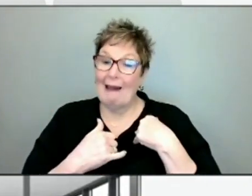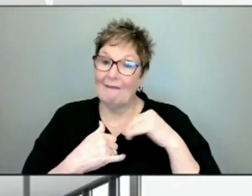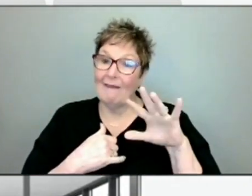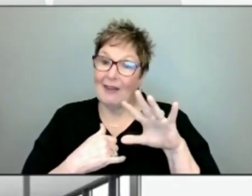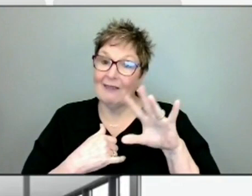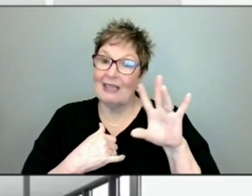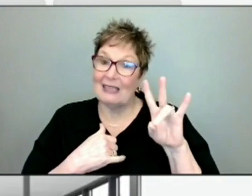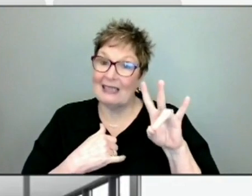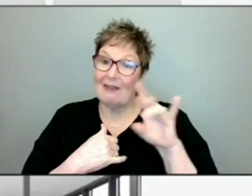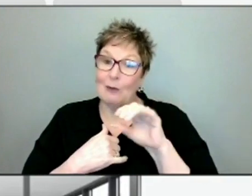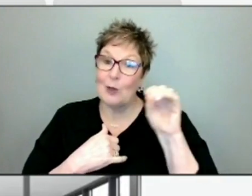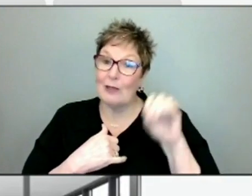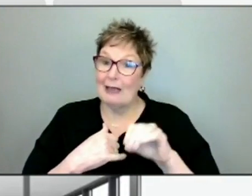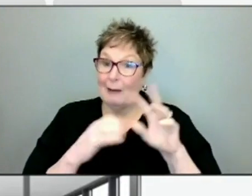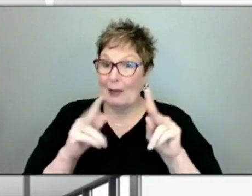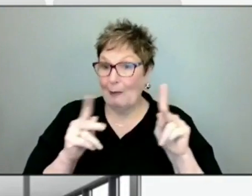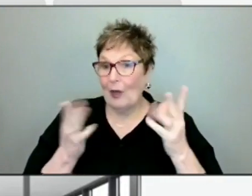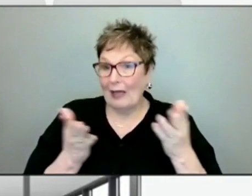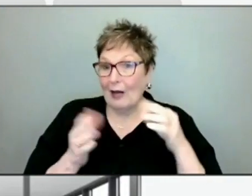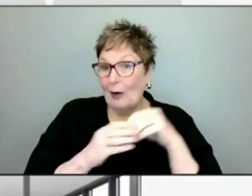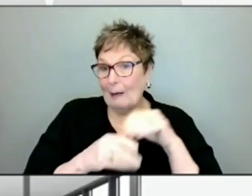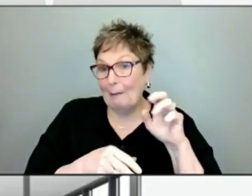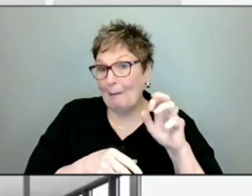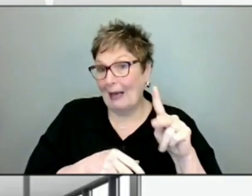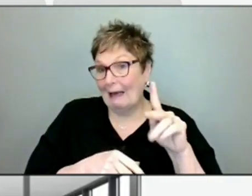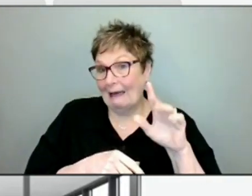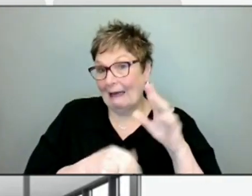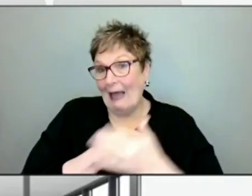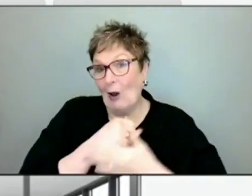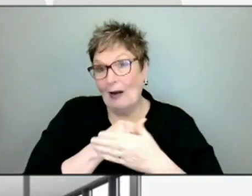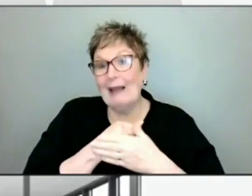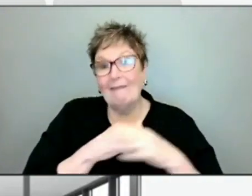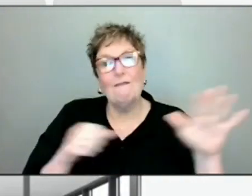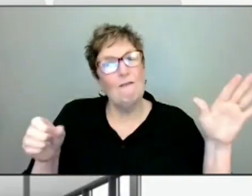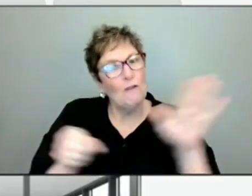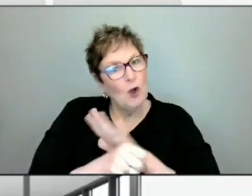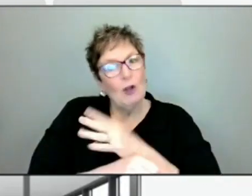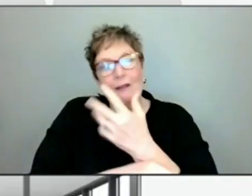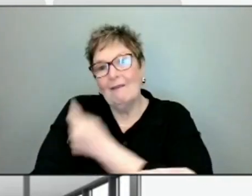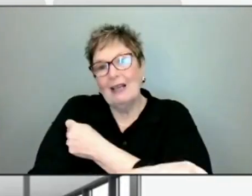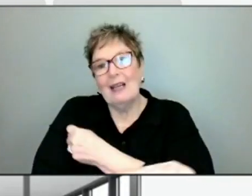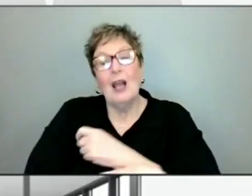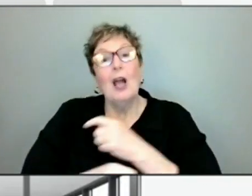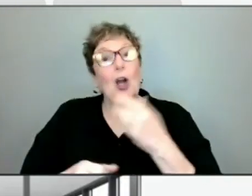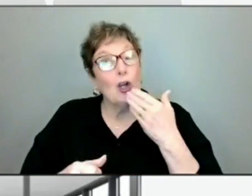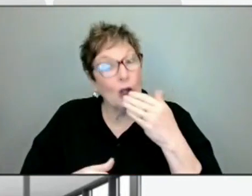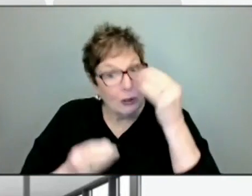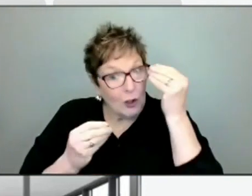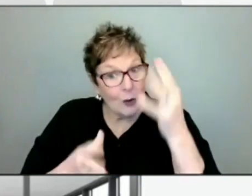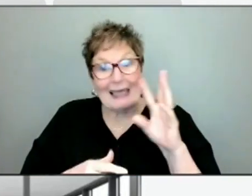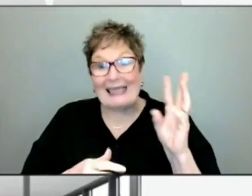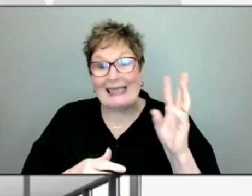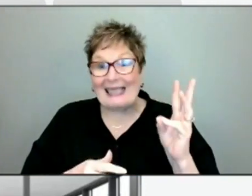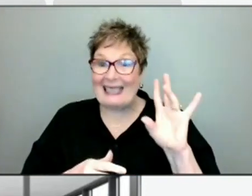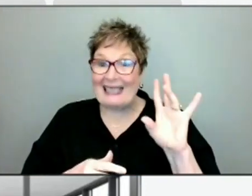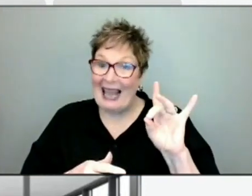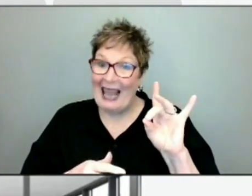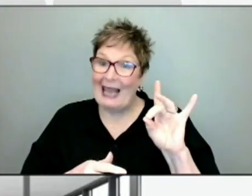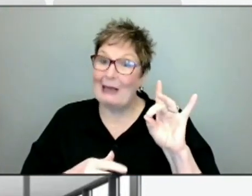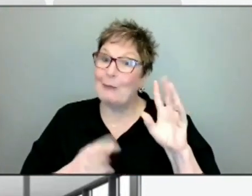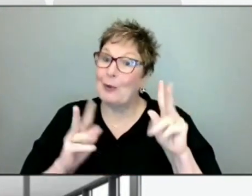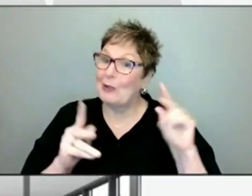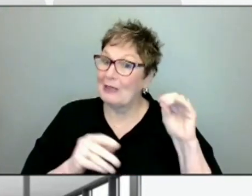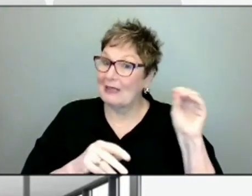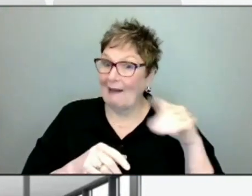fully vaccinated in Mecklenburg County. The good news is we're 68% fully vaccinated for those 12 and